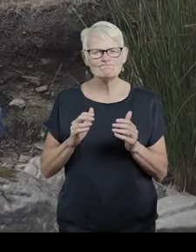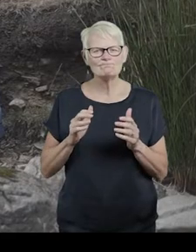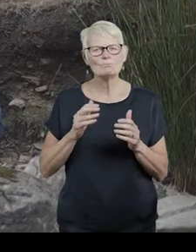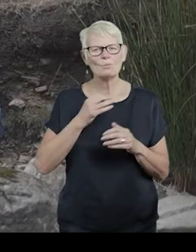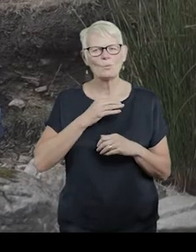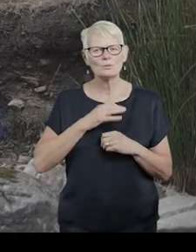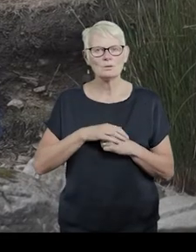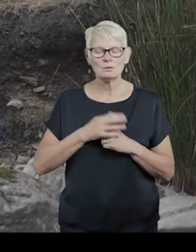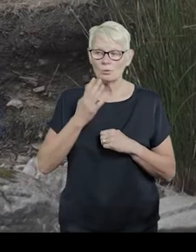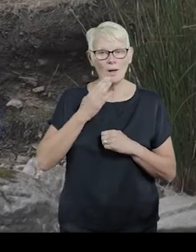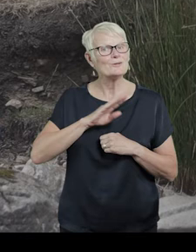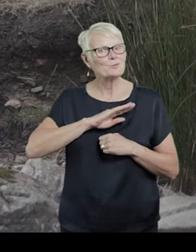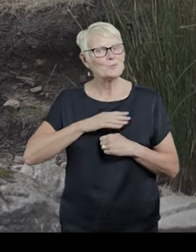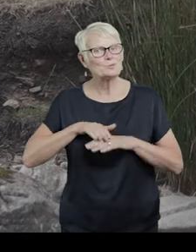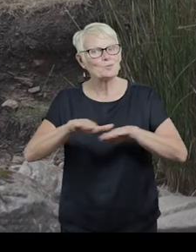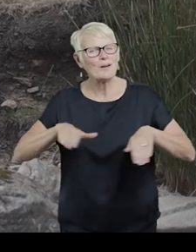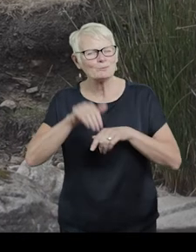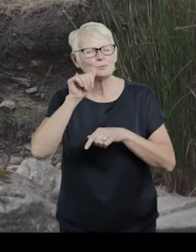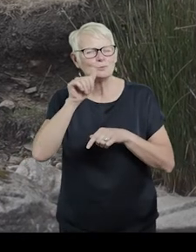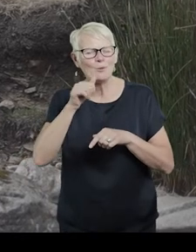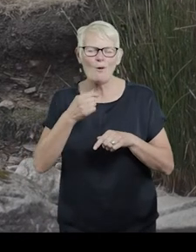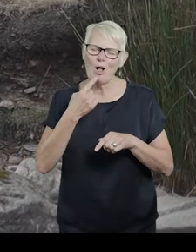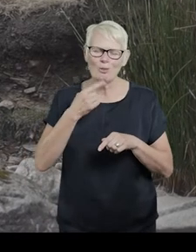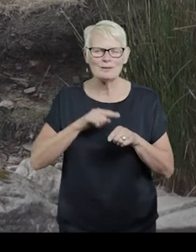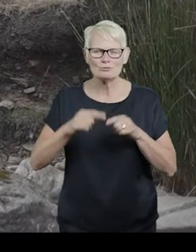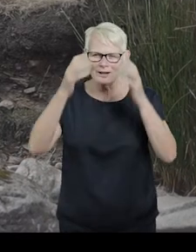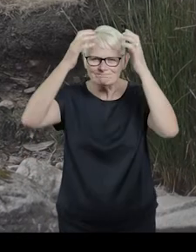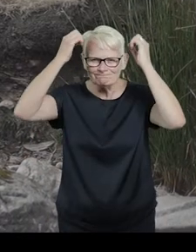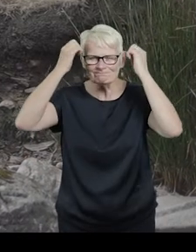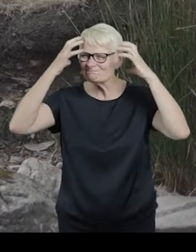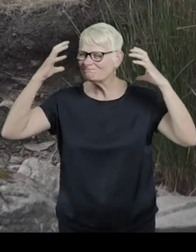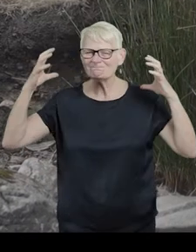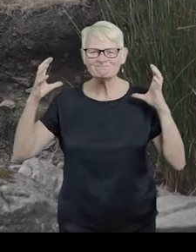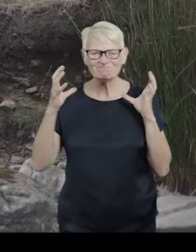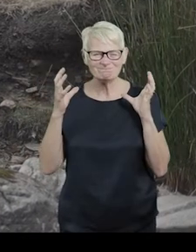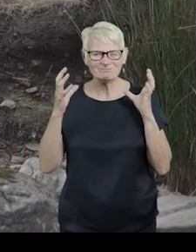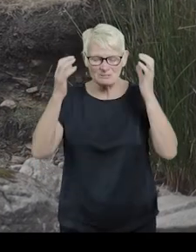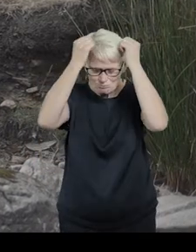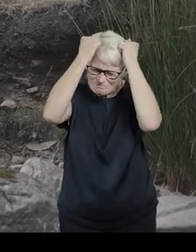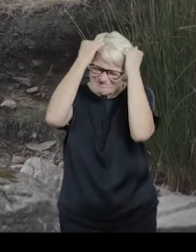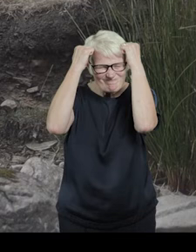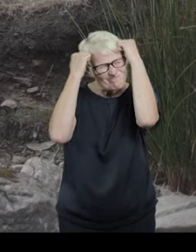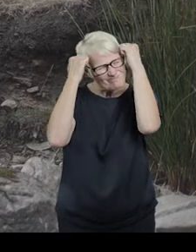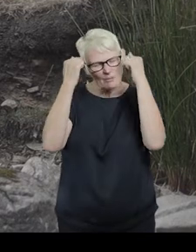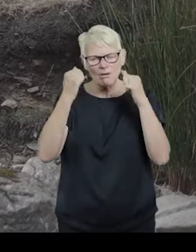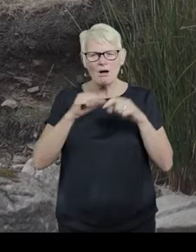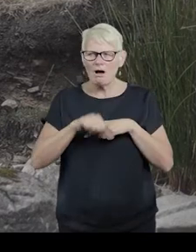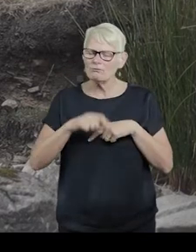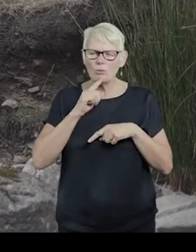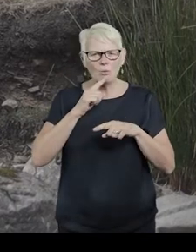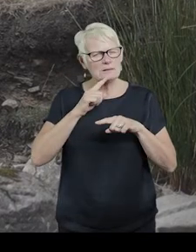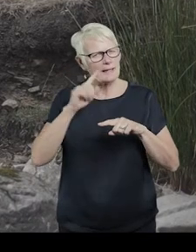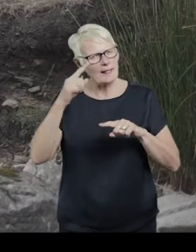Each time we go swimming with a school and I try to put on a swimming cap over my thick, coarse hair, I am always ill and